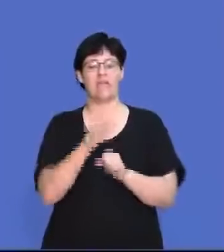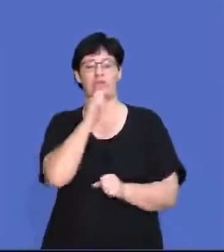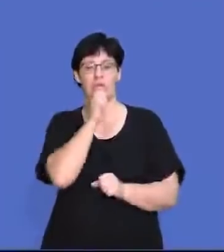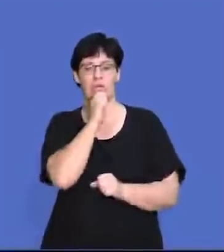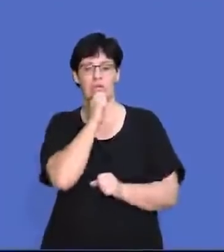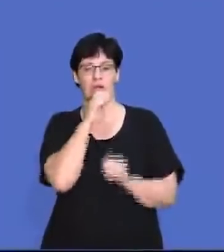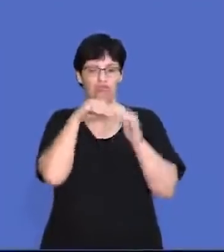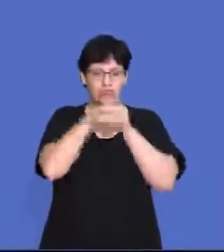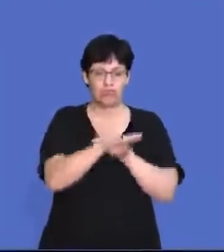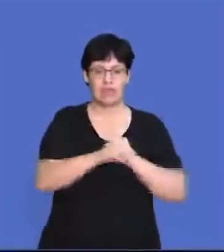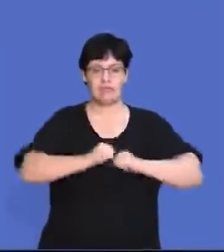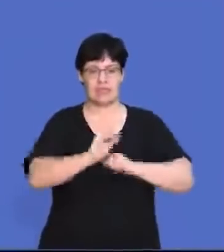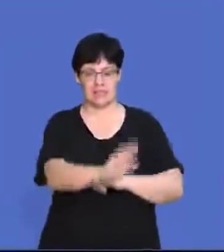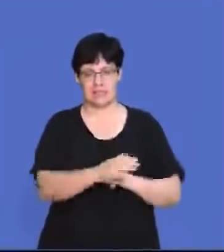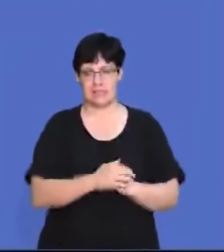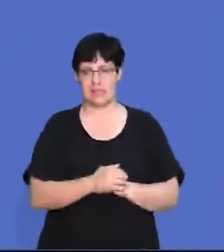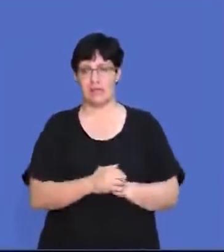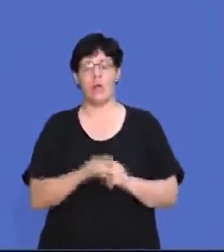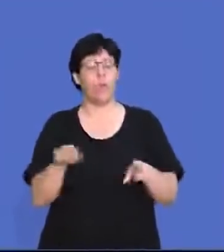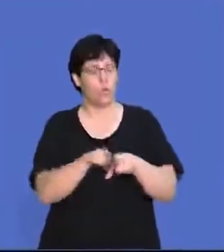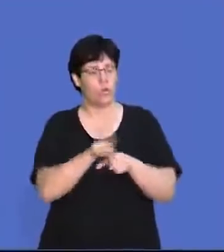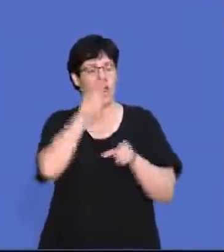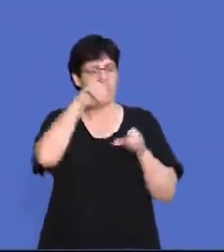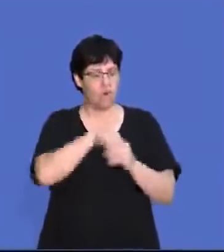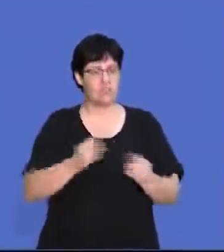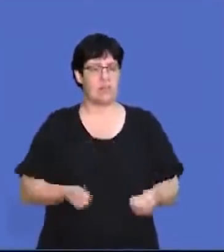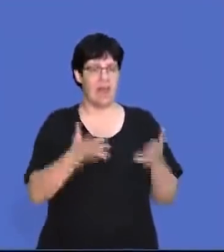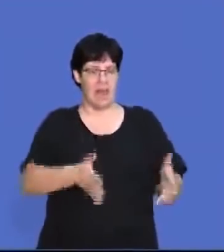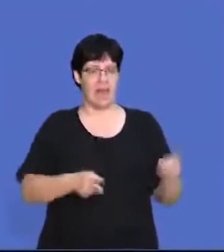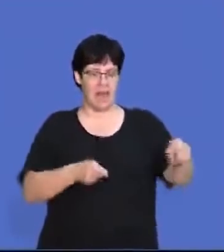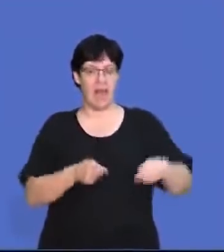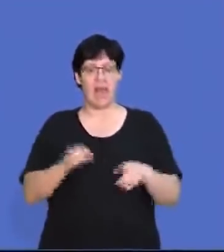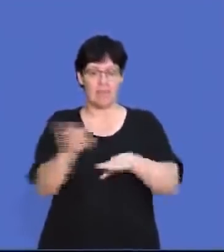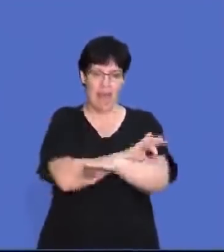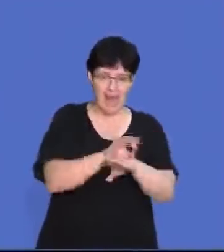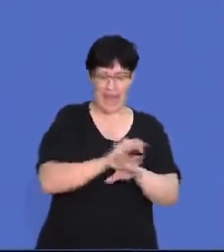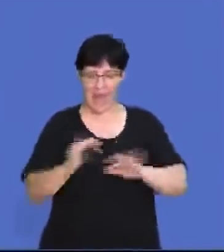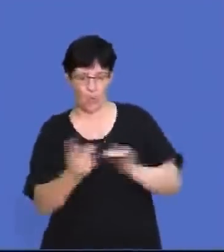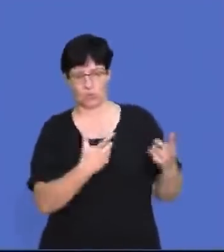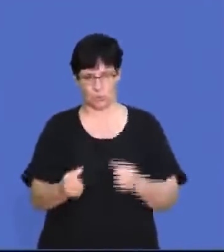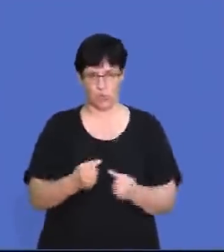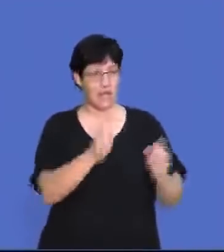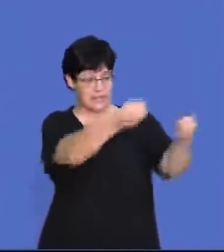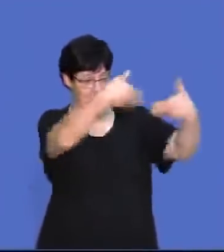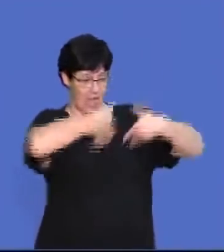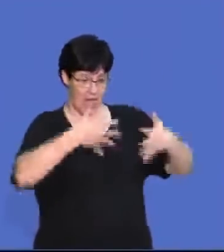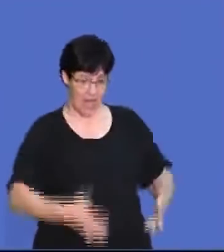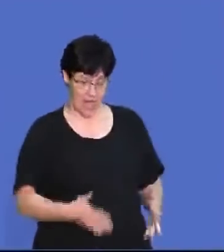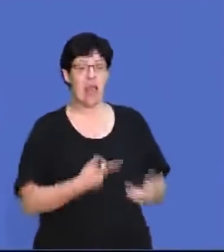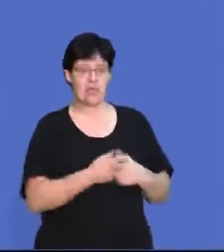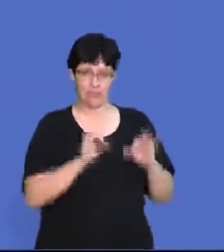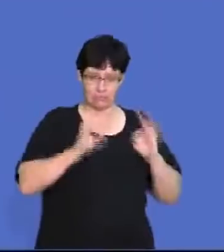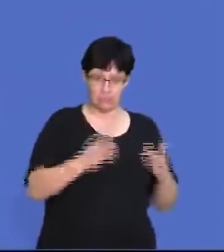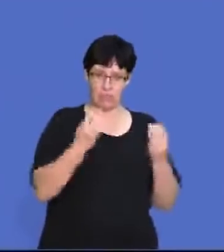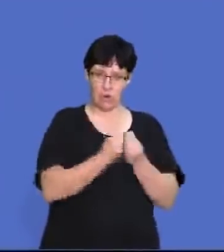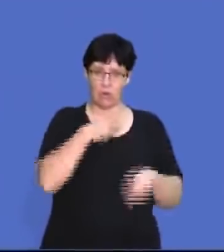Then effective use of storage space. And we have to involve our suppliers in strategic planning. Because if our